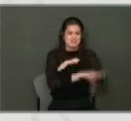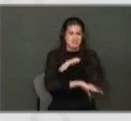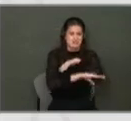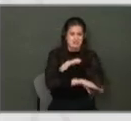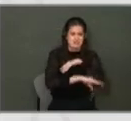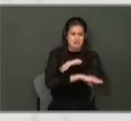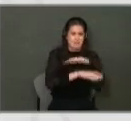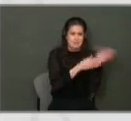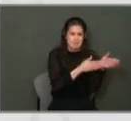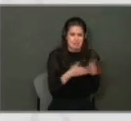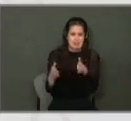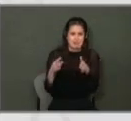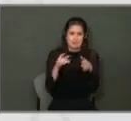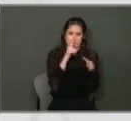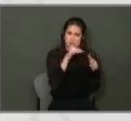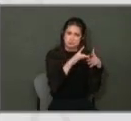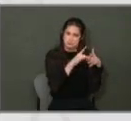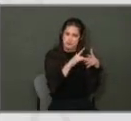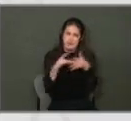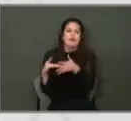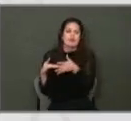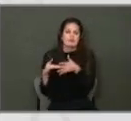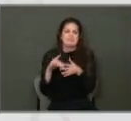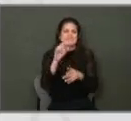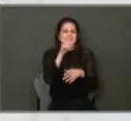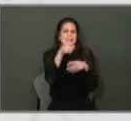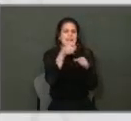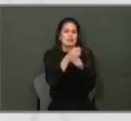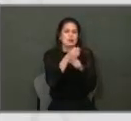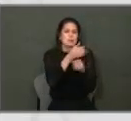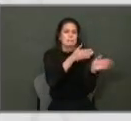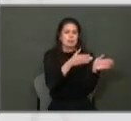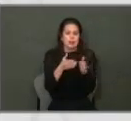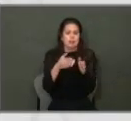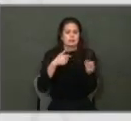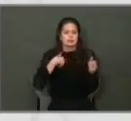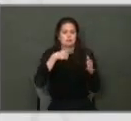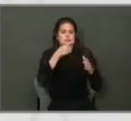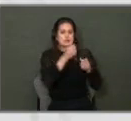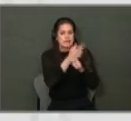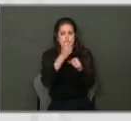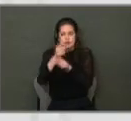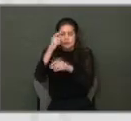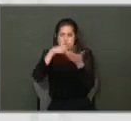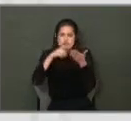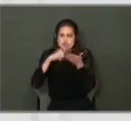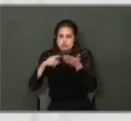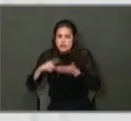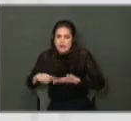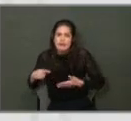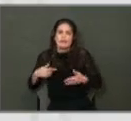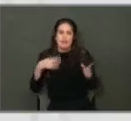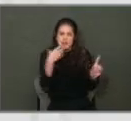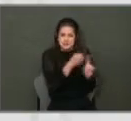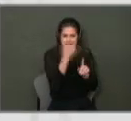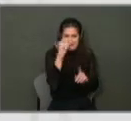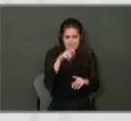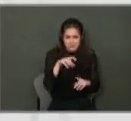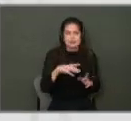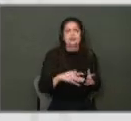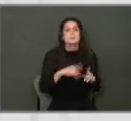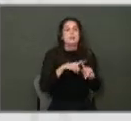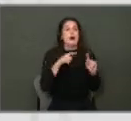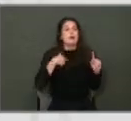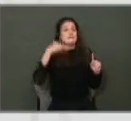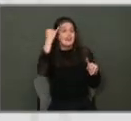that is really guiding, that should guide, and it's our 10-year plan that we'll check annually because things change. But the idea is that over